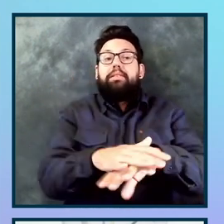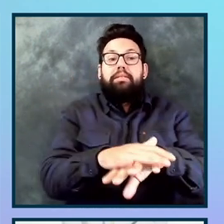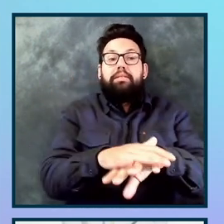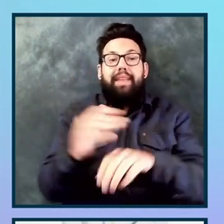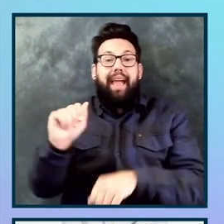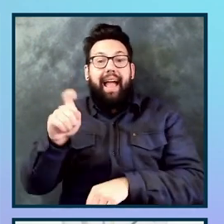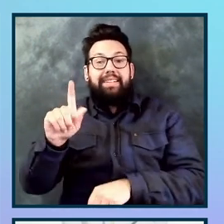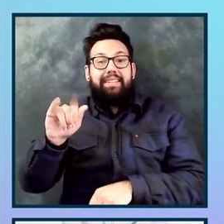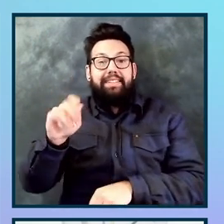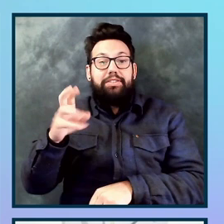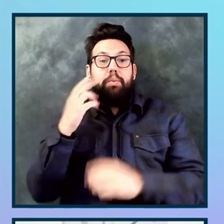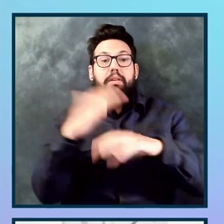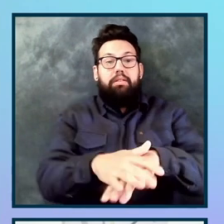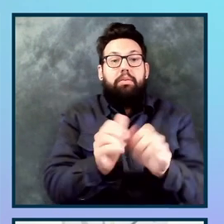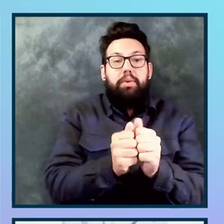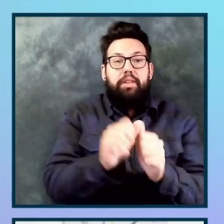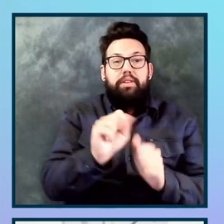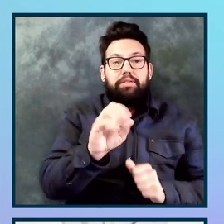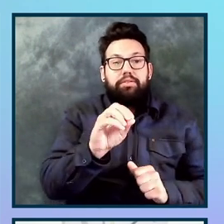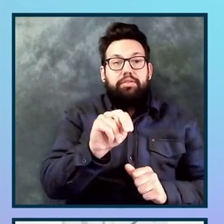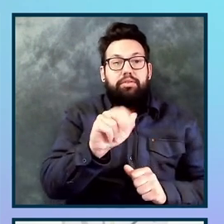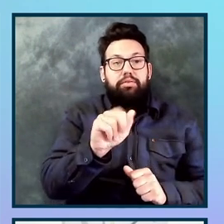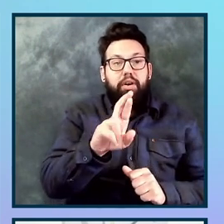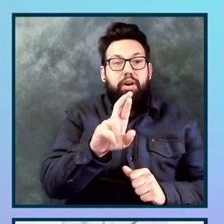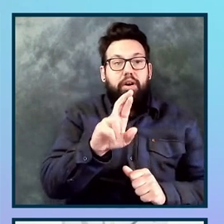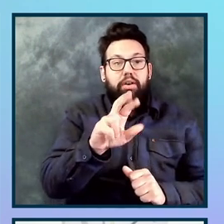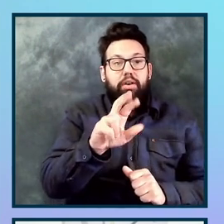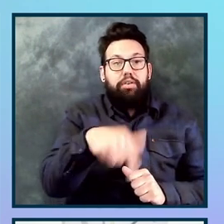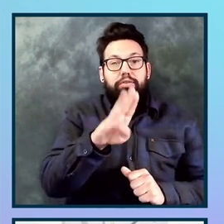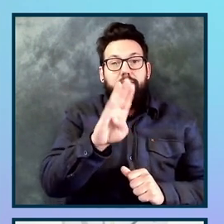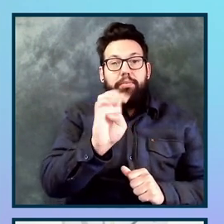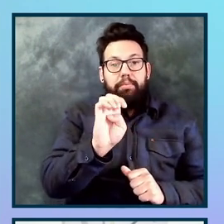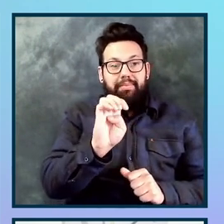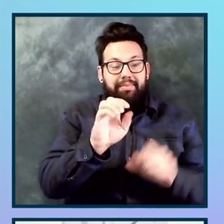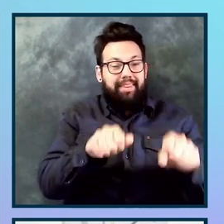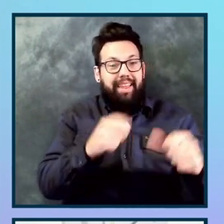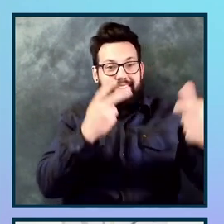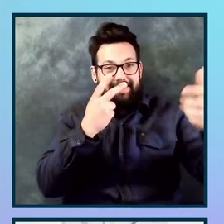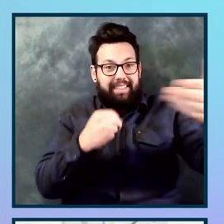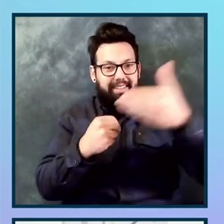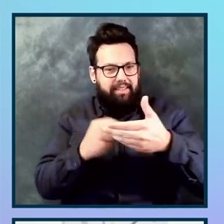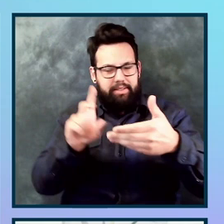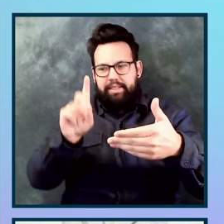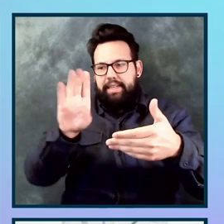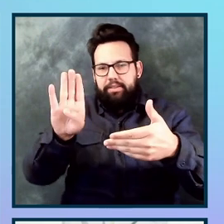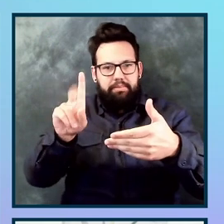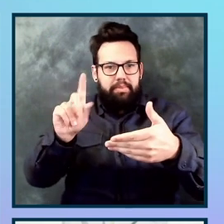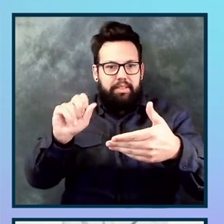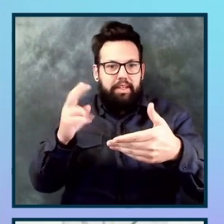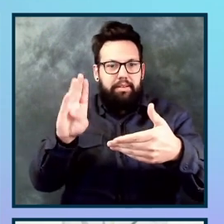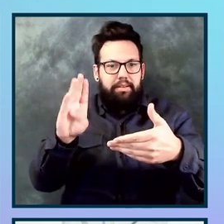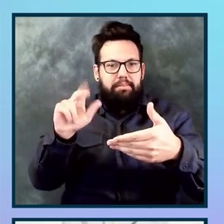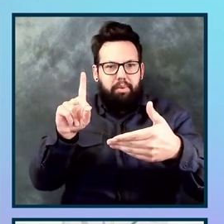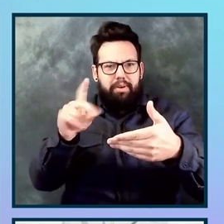gates and your dashboard quality dashboard. You can see how many issues were there and how good smells,